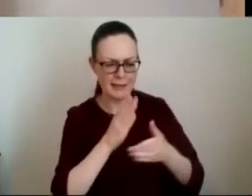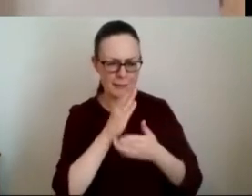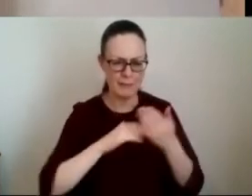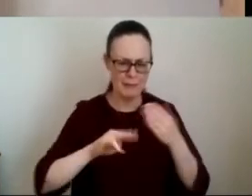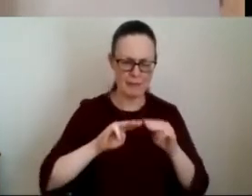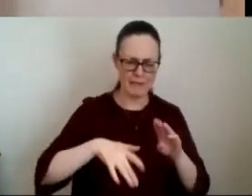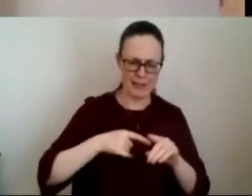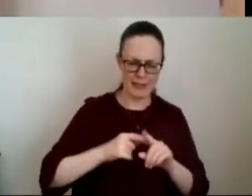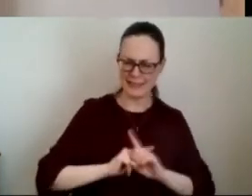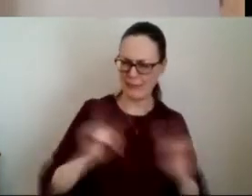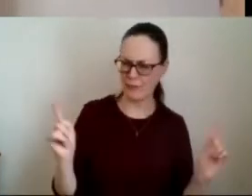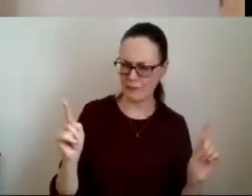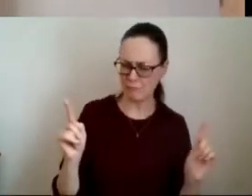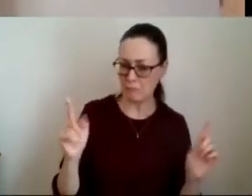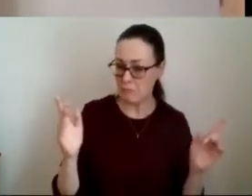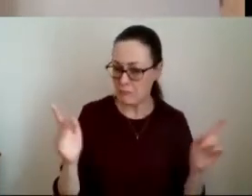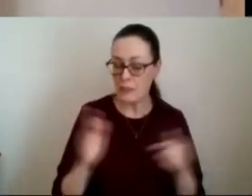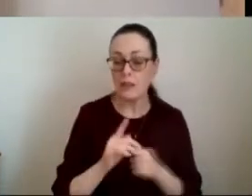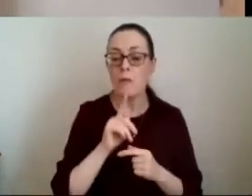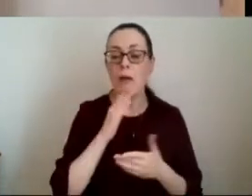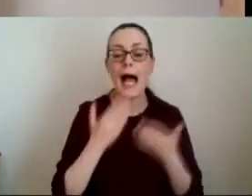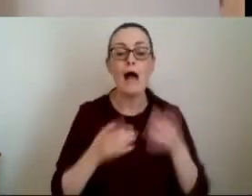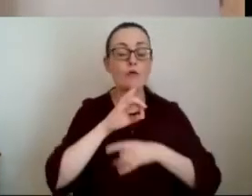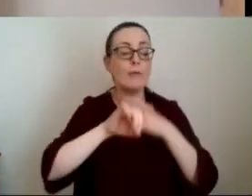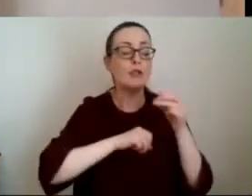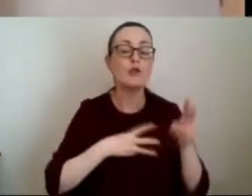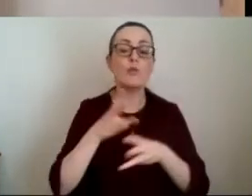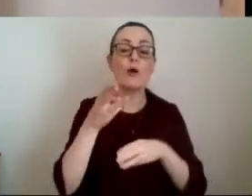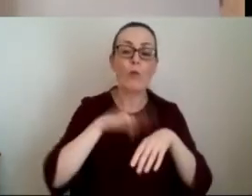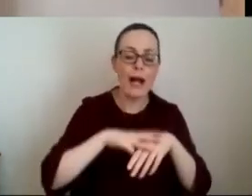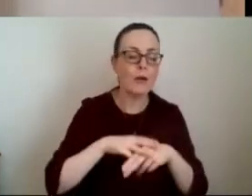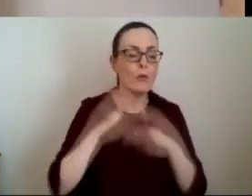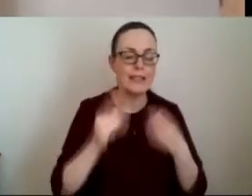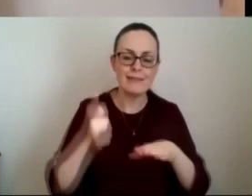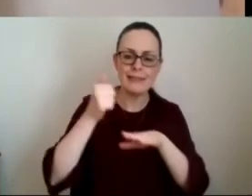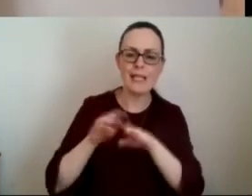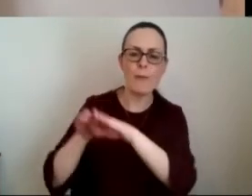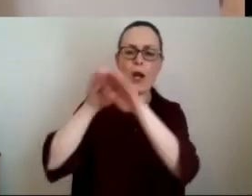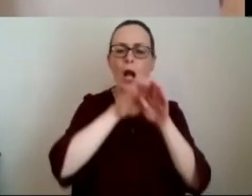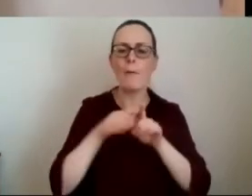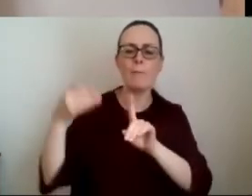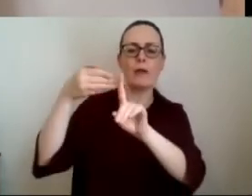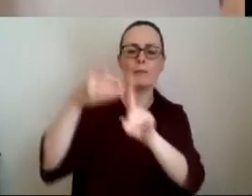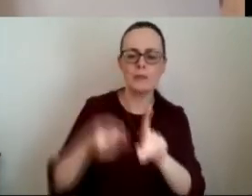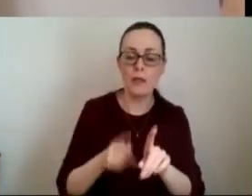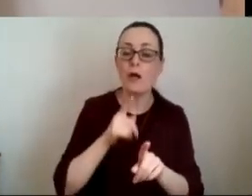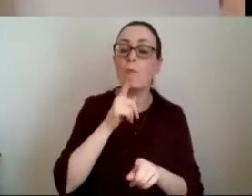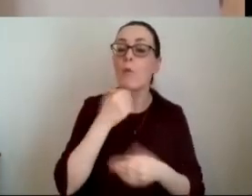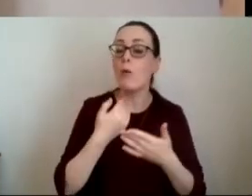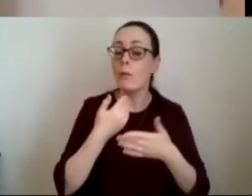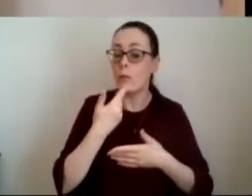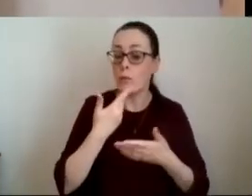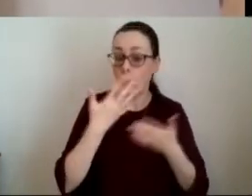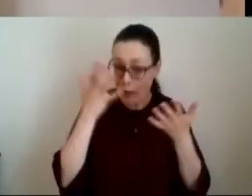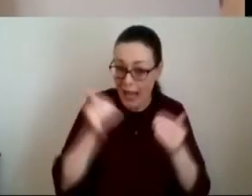and aware of it but how we make it work is i think we articulate a common purpose but really what we're missing here to make this work is we have the